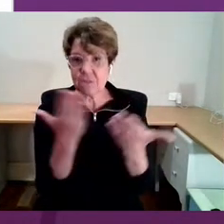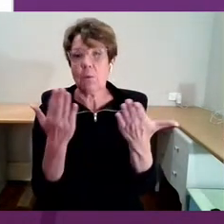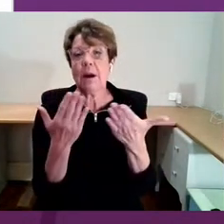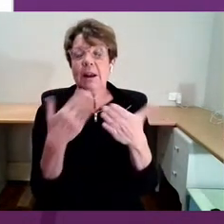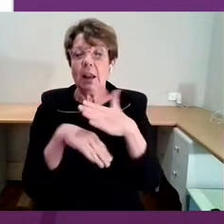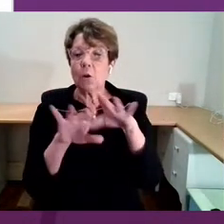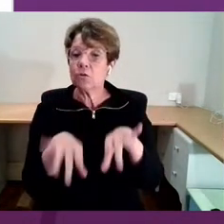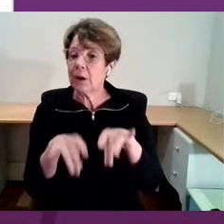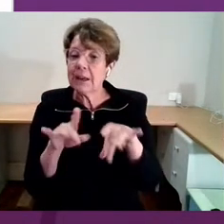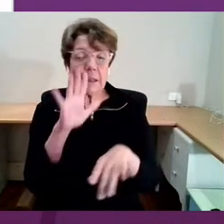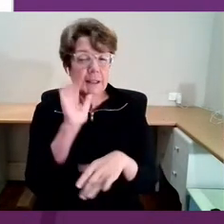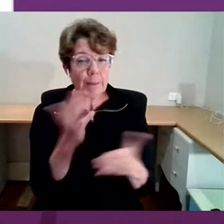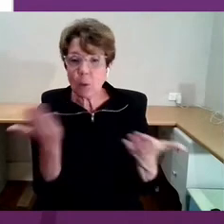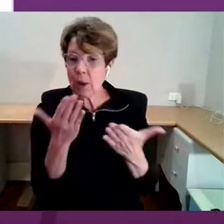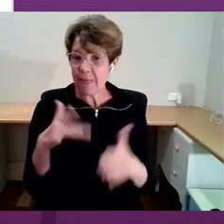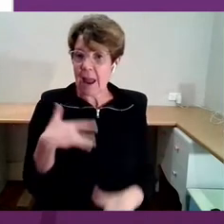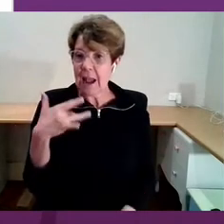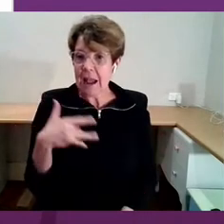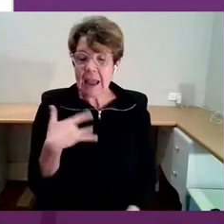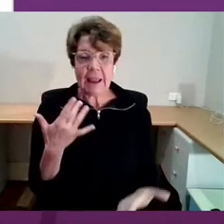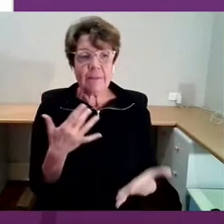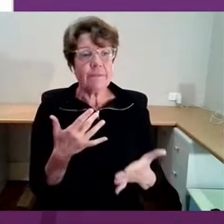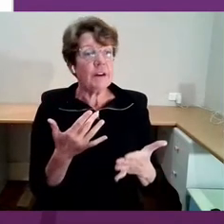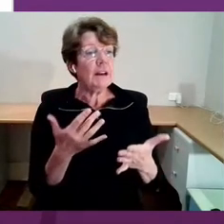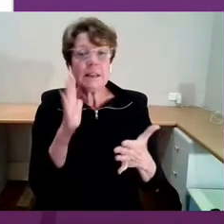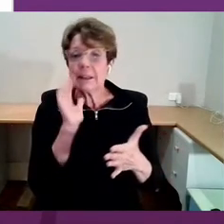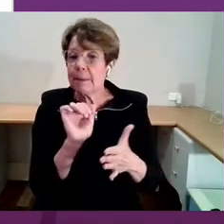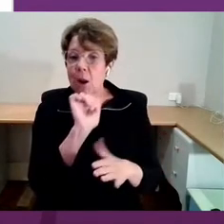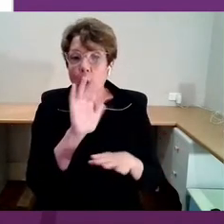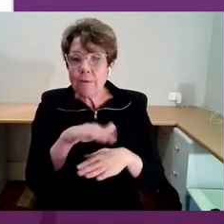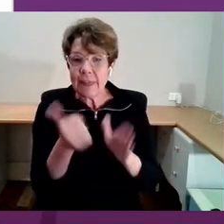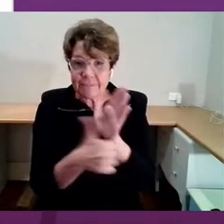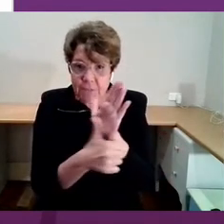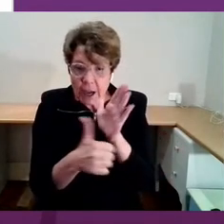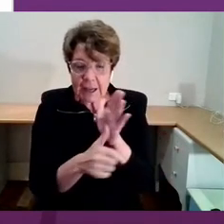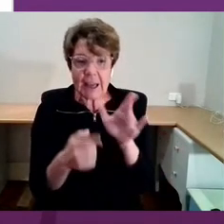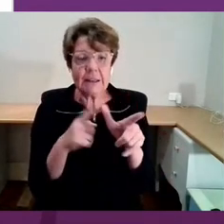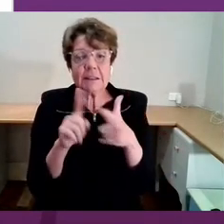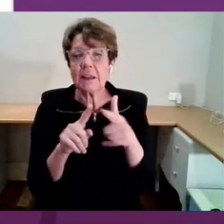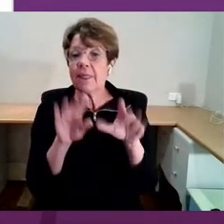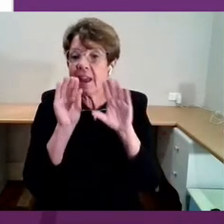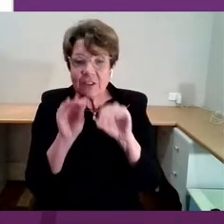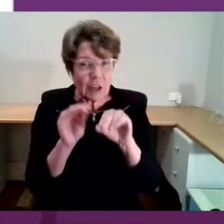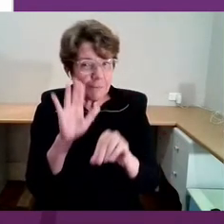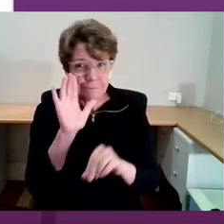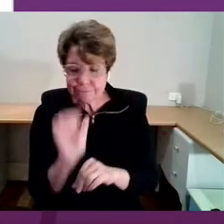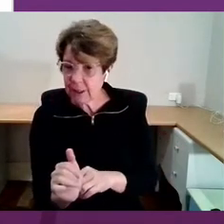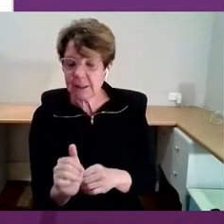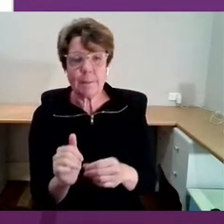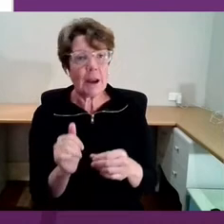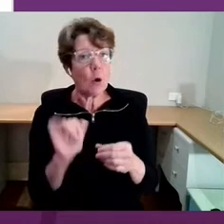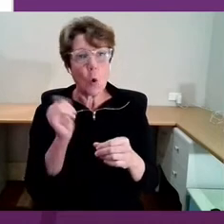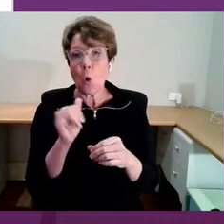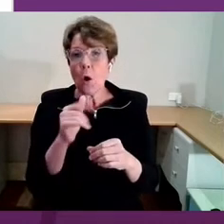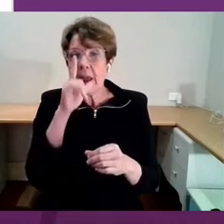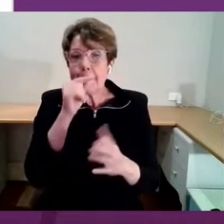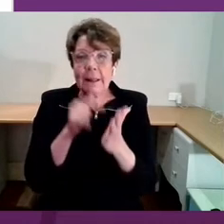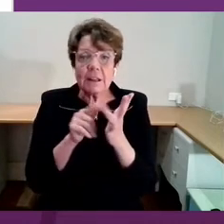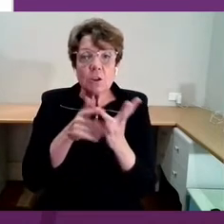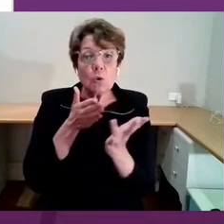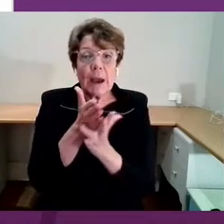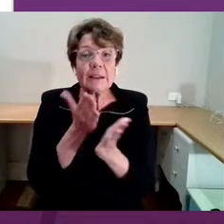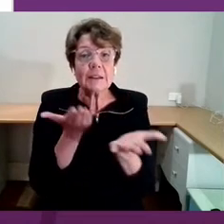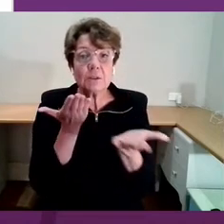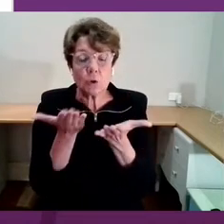of their location, of their financial situation, their education, or indeed their ability to access services, are supported to